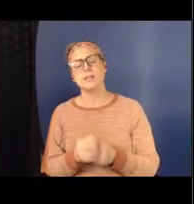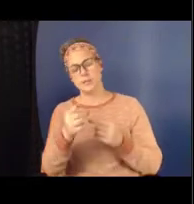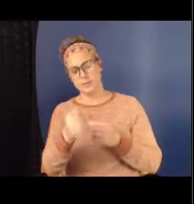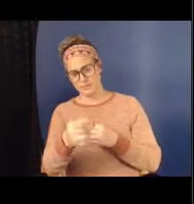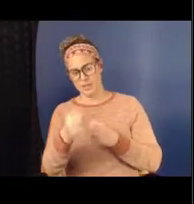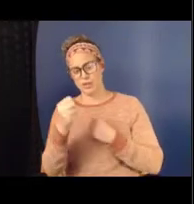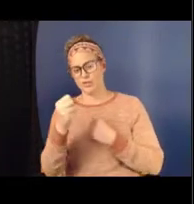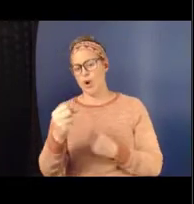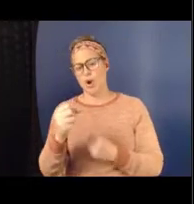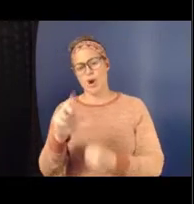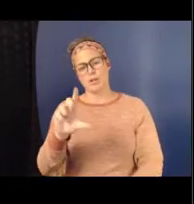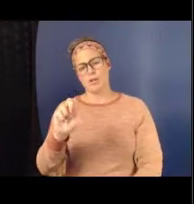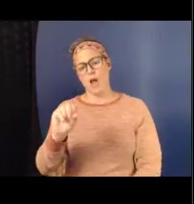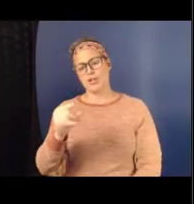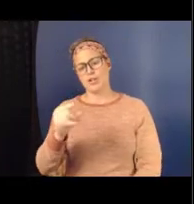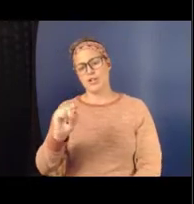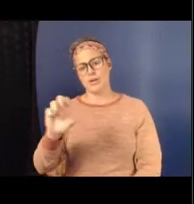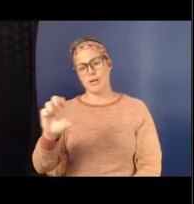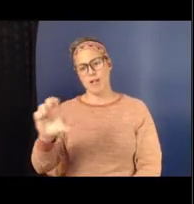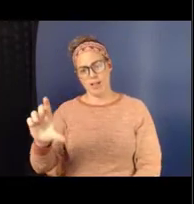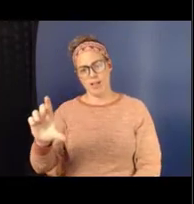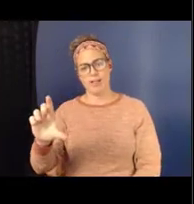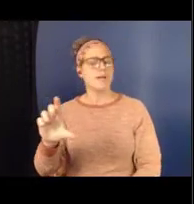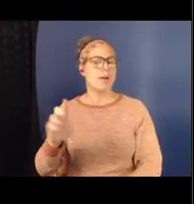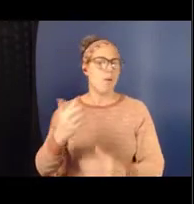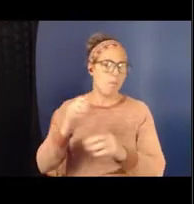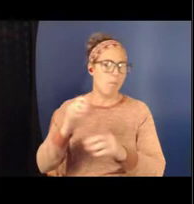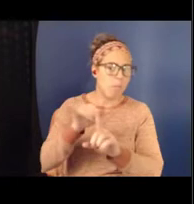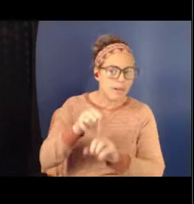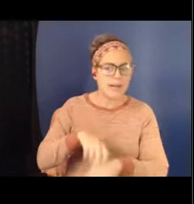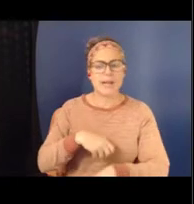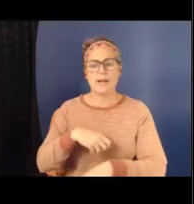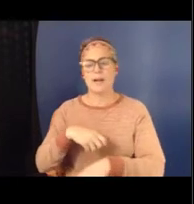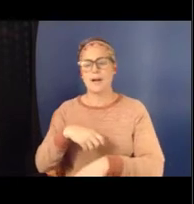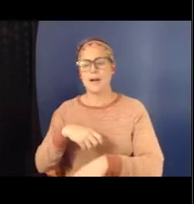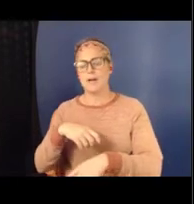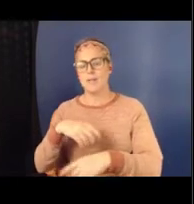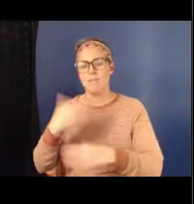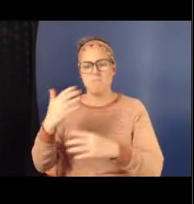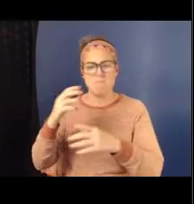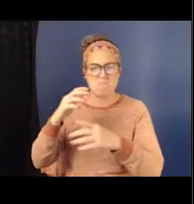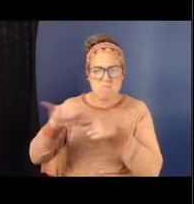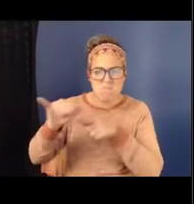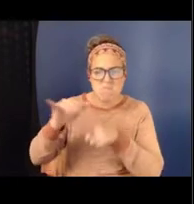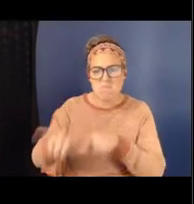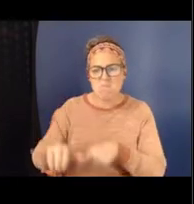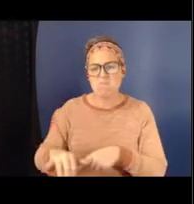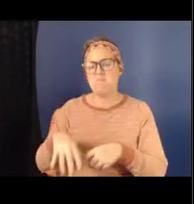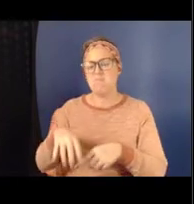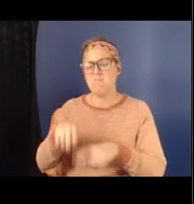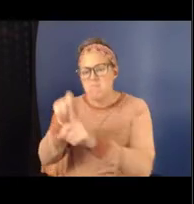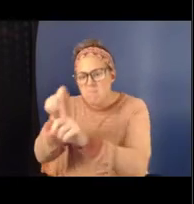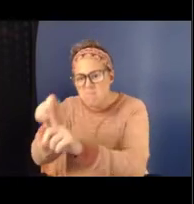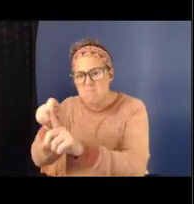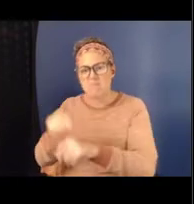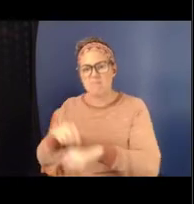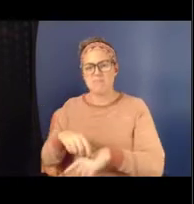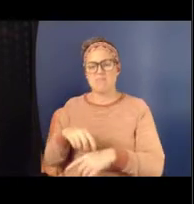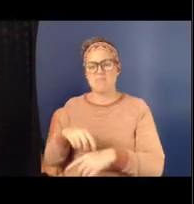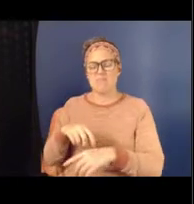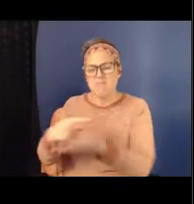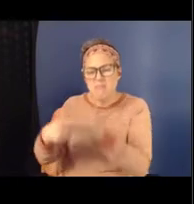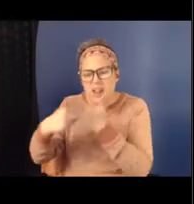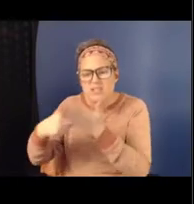among bullying, homophobic bantering, and sexual harassment perpetration. For boys, we really do find